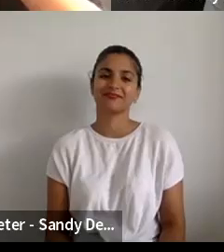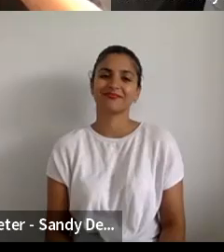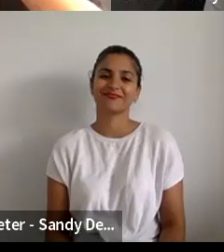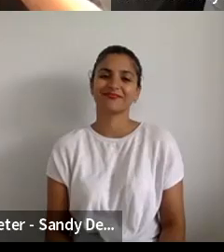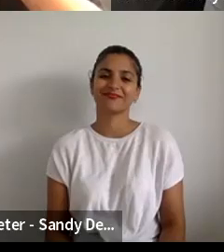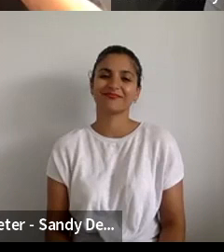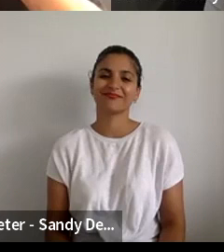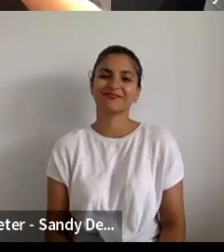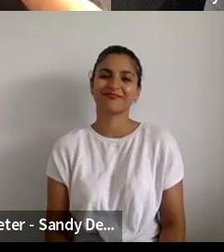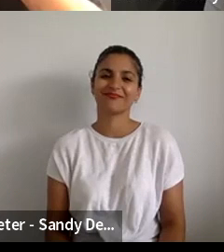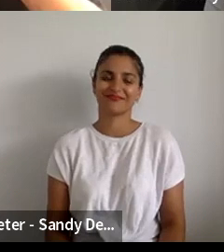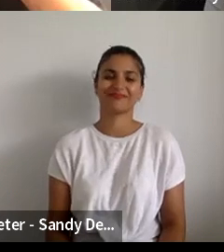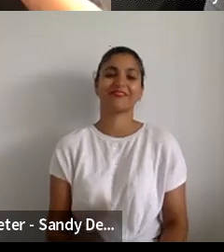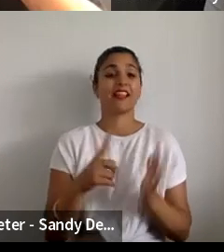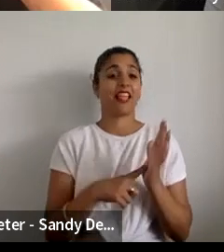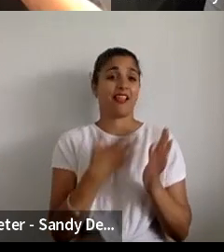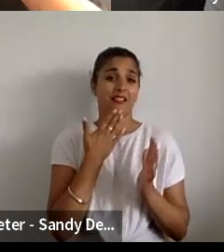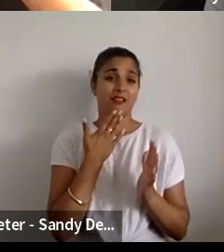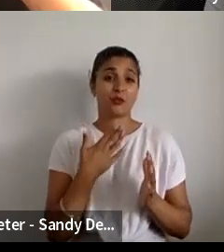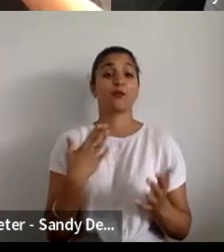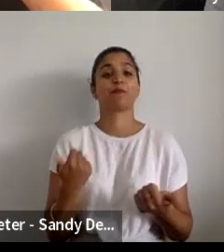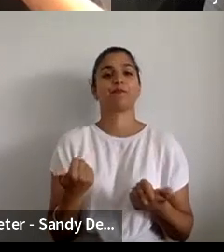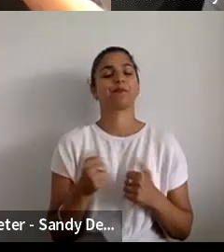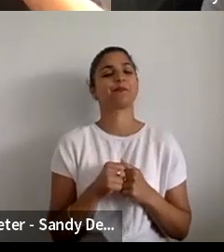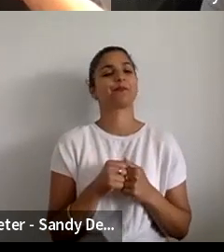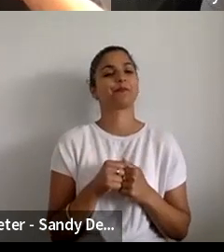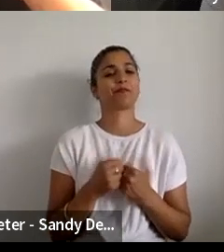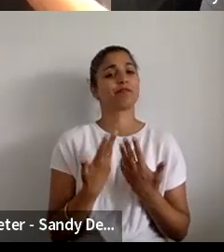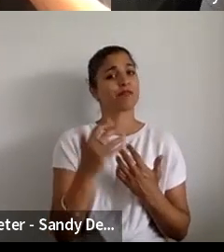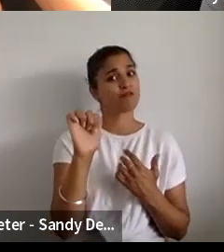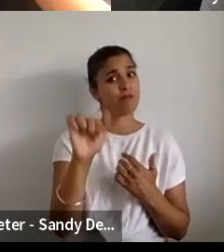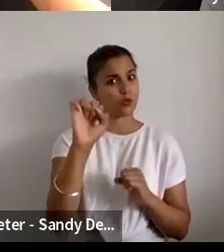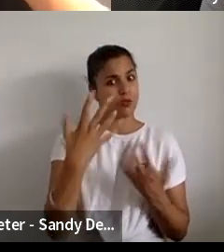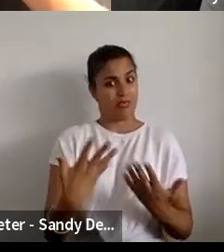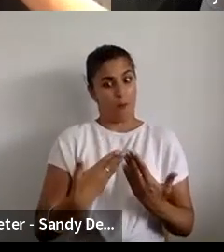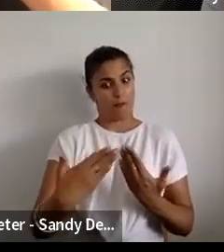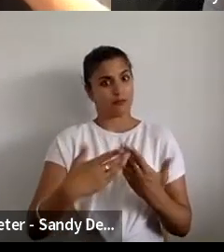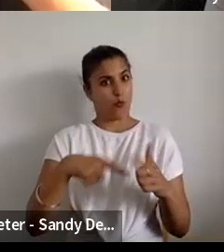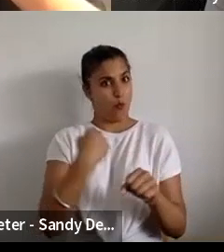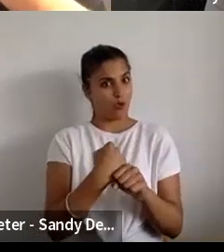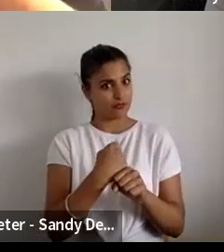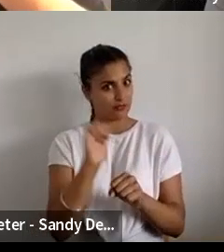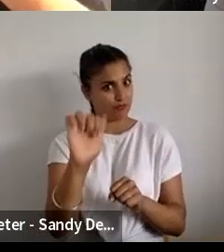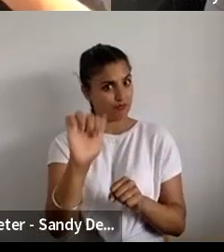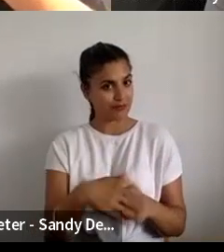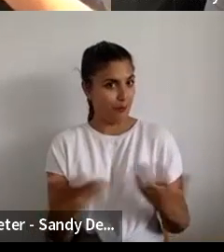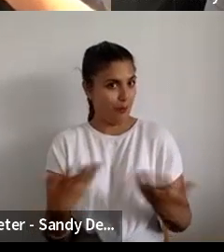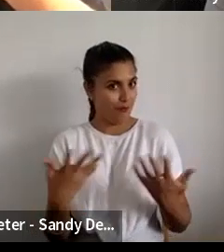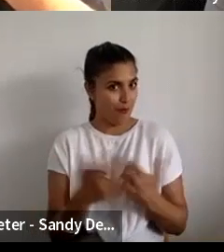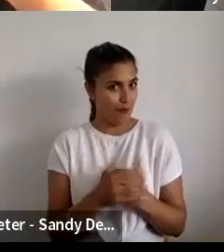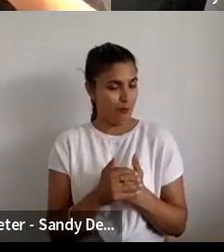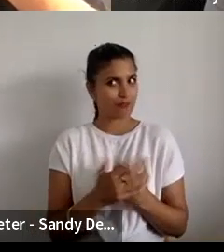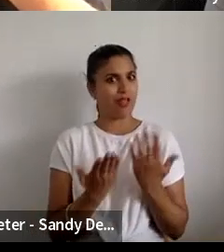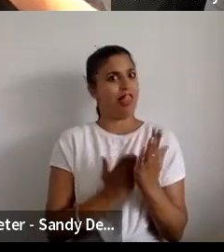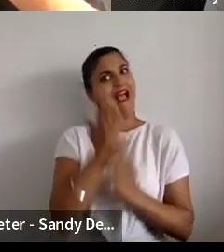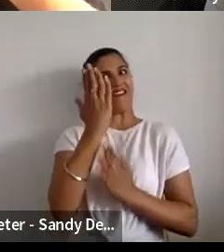Thank you so much, Jodie. Yeah, as you say, yours is very much happening now. So yeah, lots of live learning